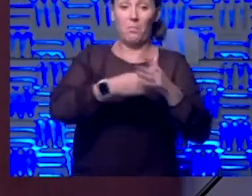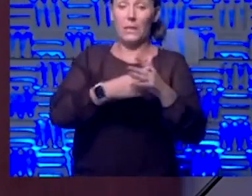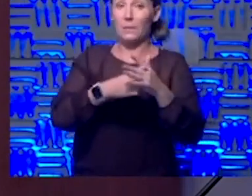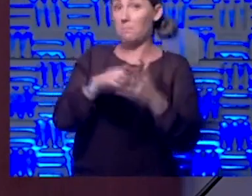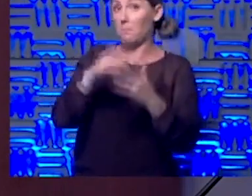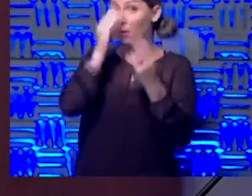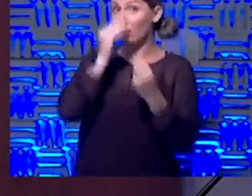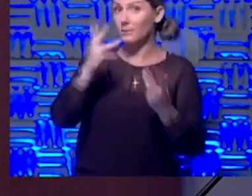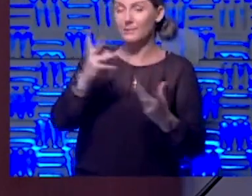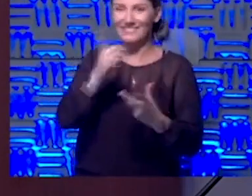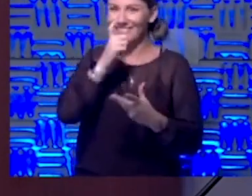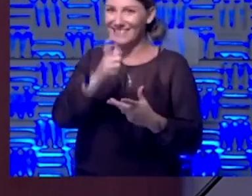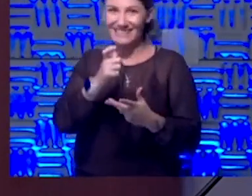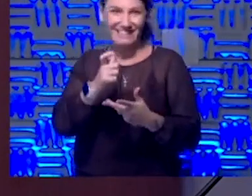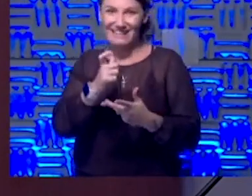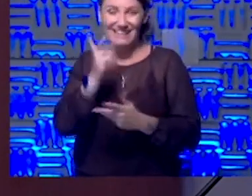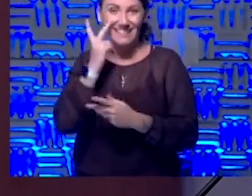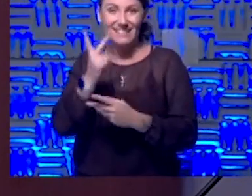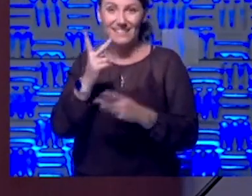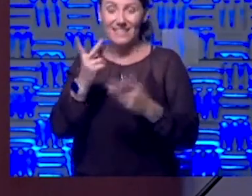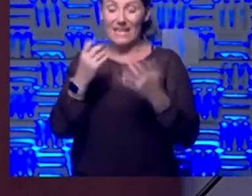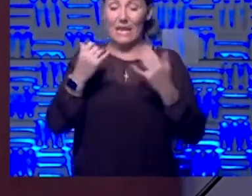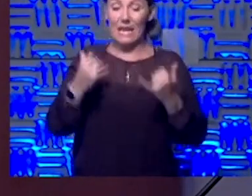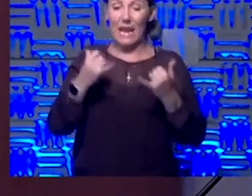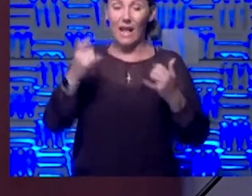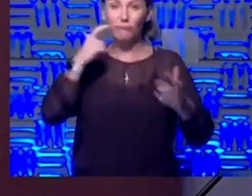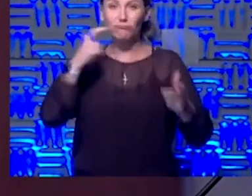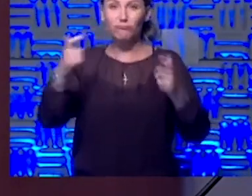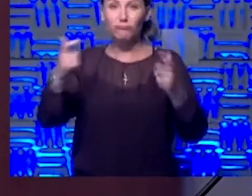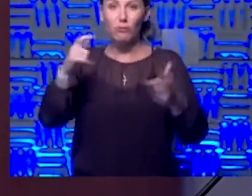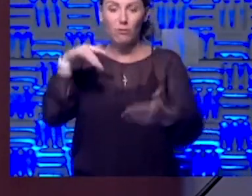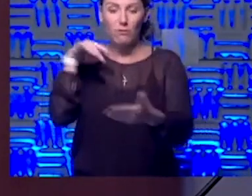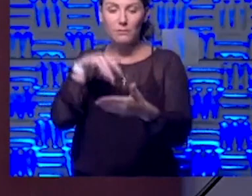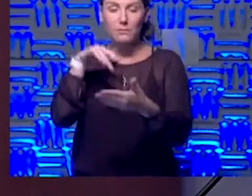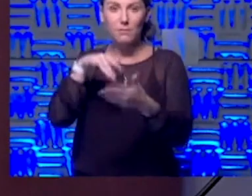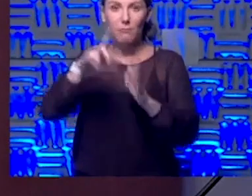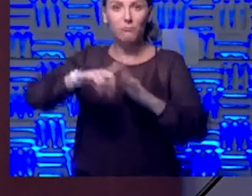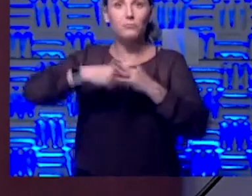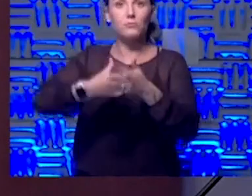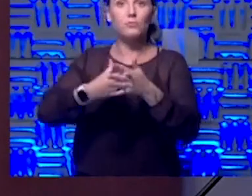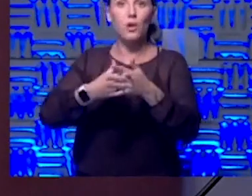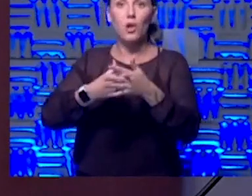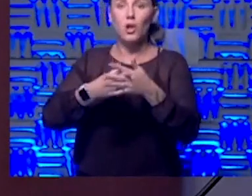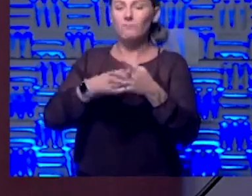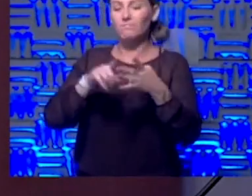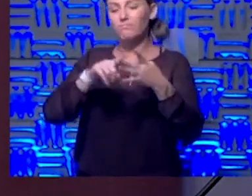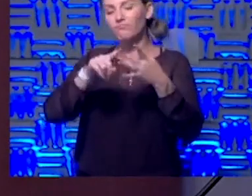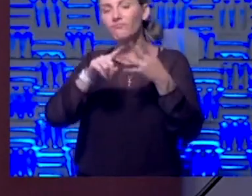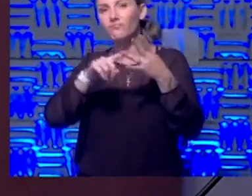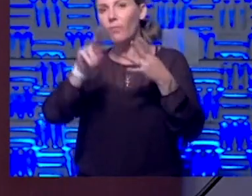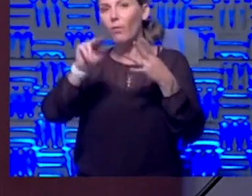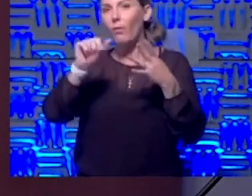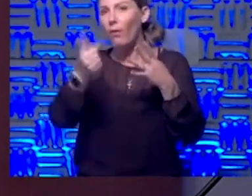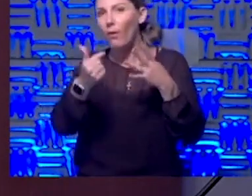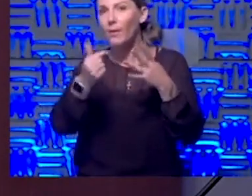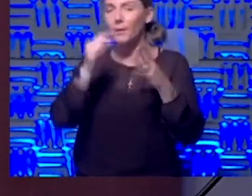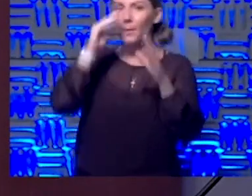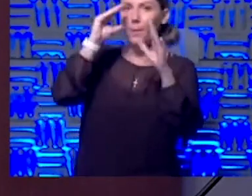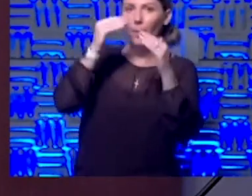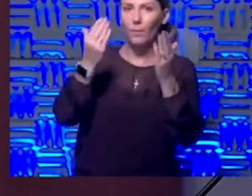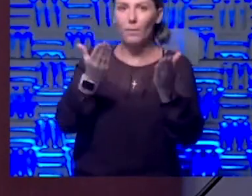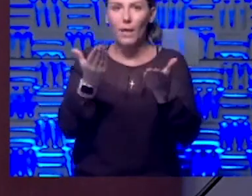now we need to do the big study. And so, we are getting ready to launch this study mid-August. Our hope is to launch it here